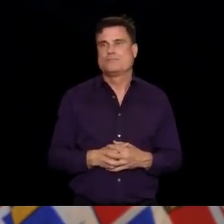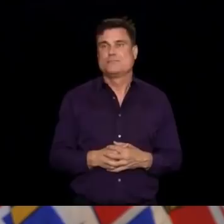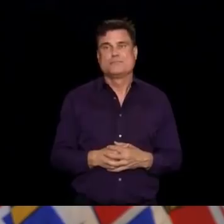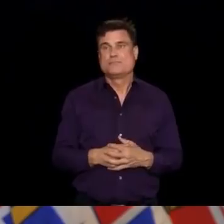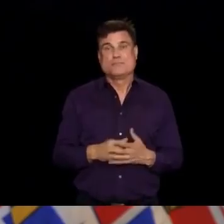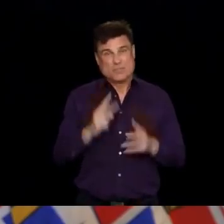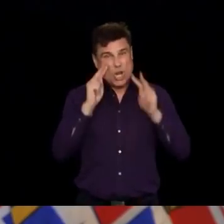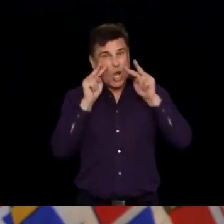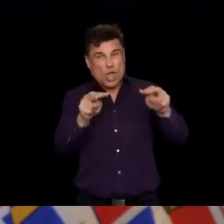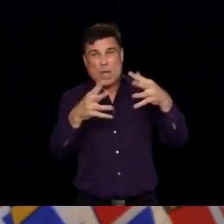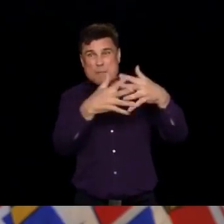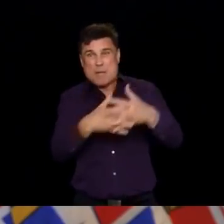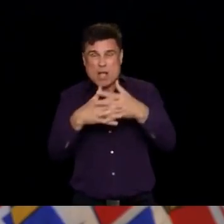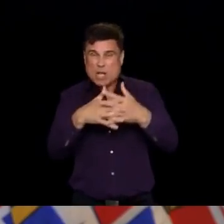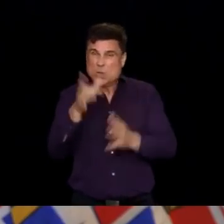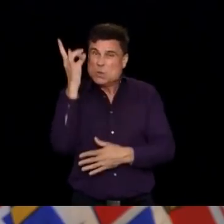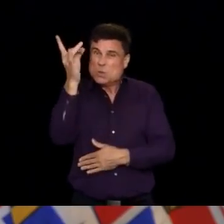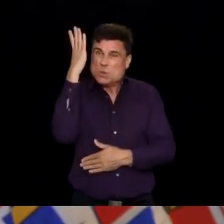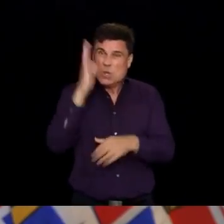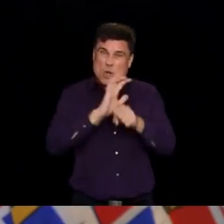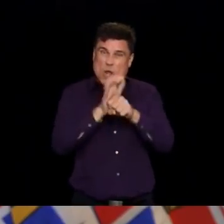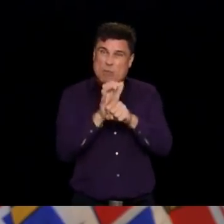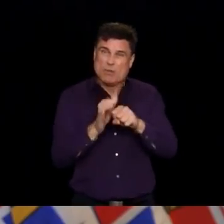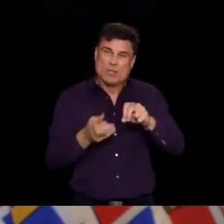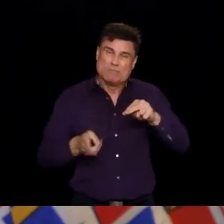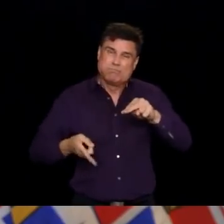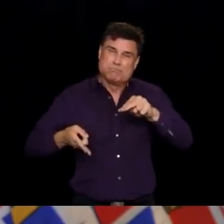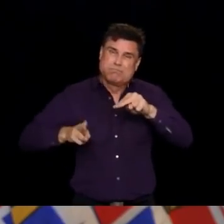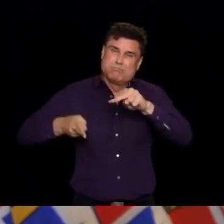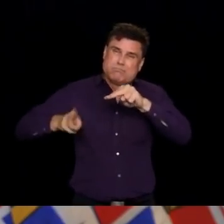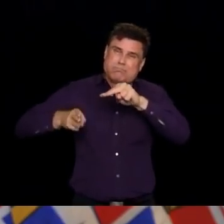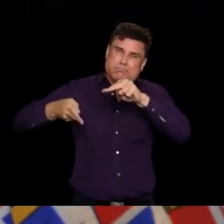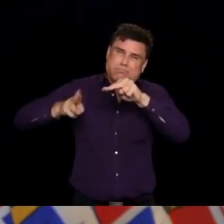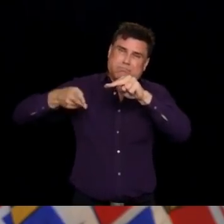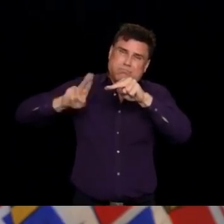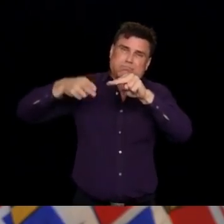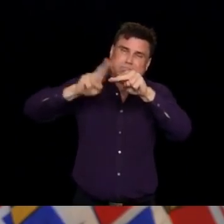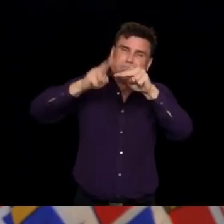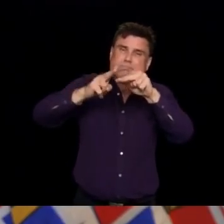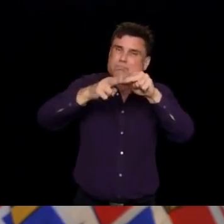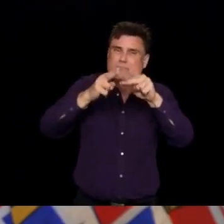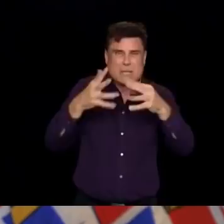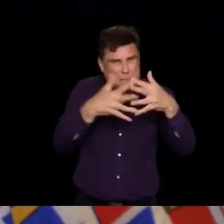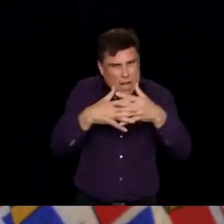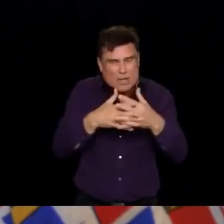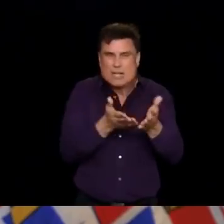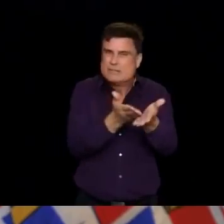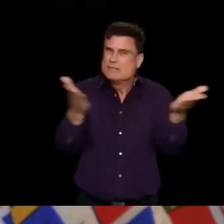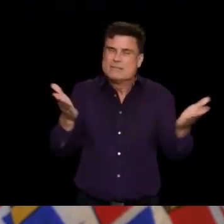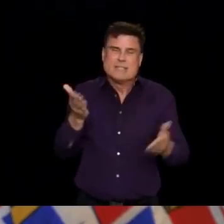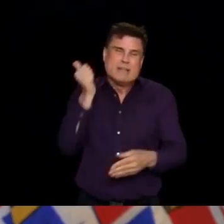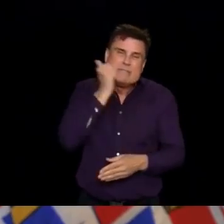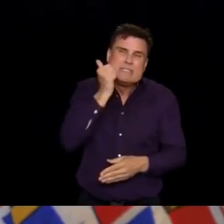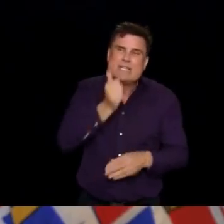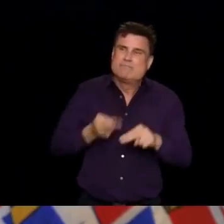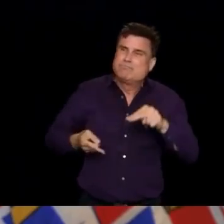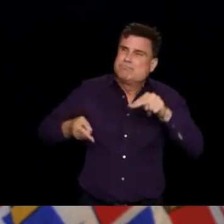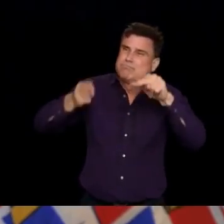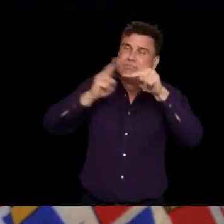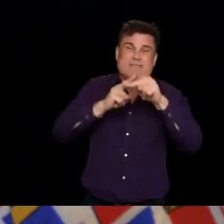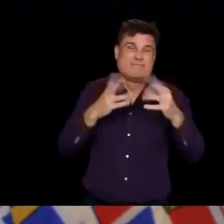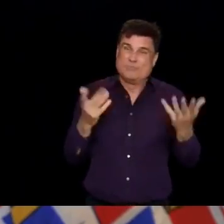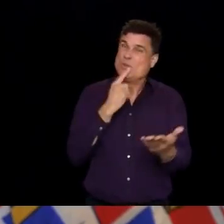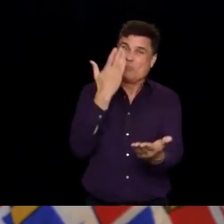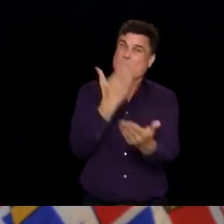this virus starts to spread in the community, if we're not taking those measures that many states took early on and you open